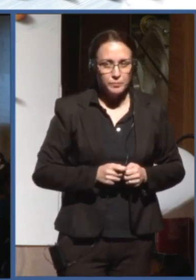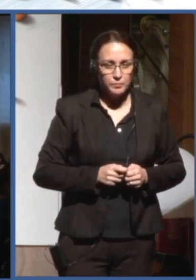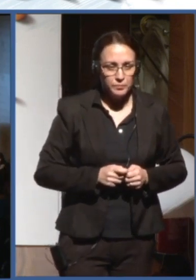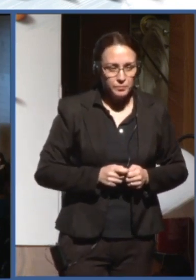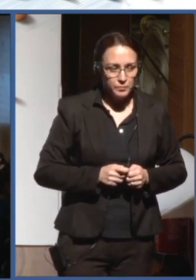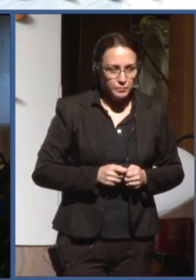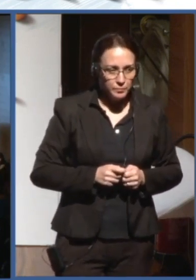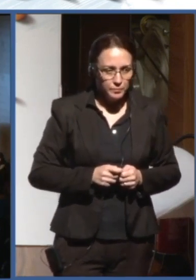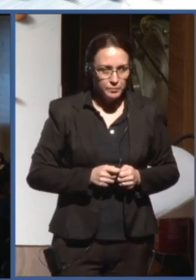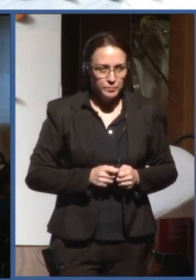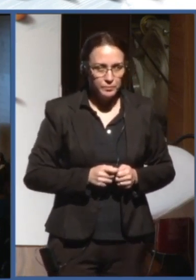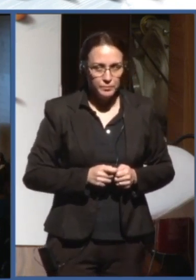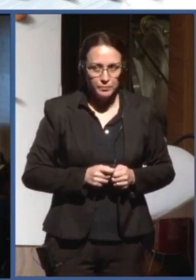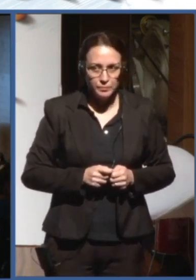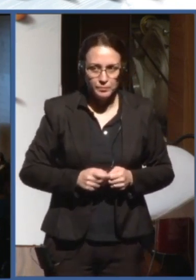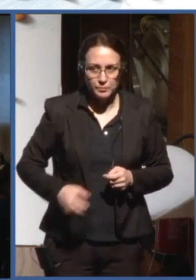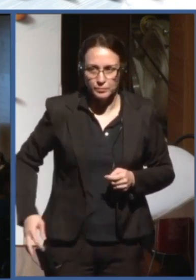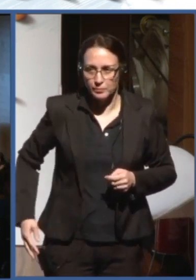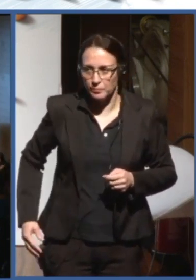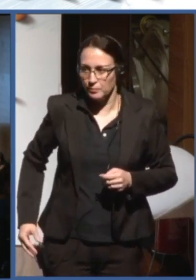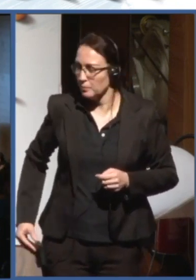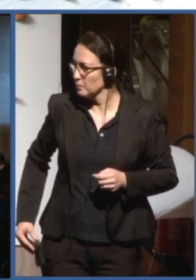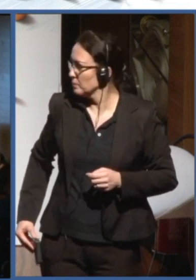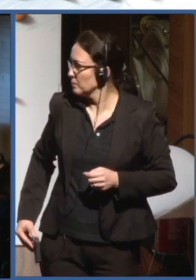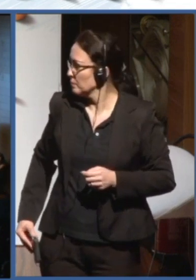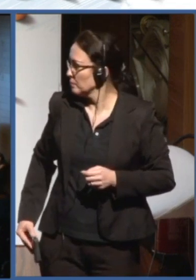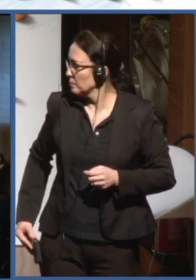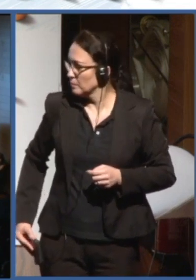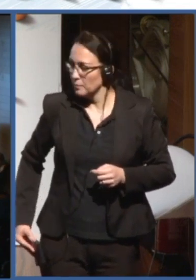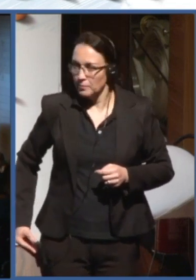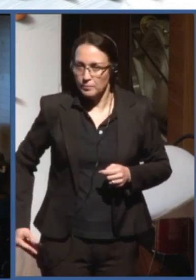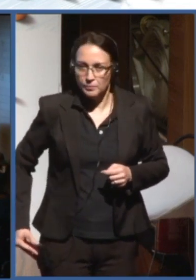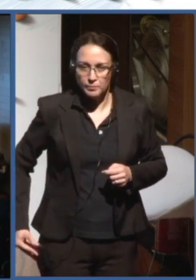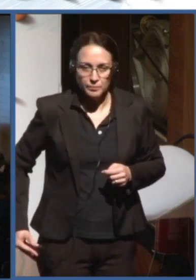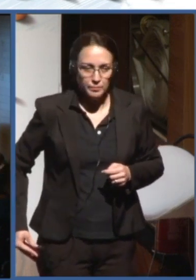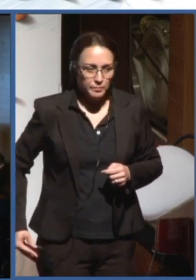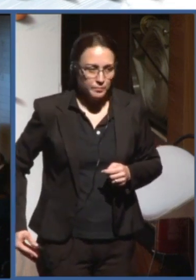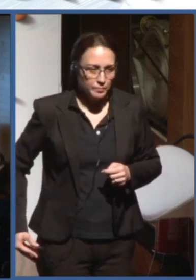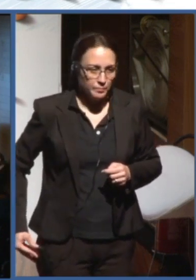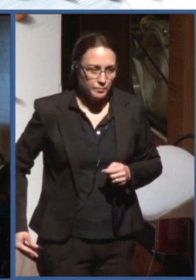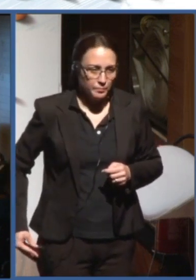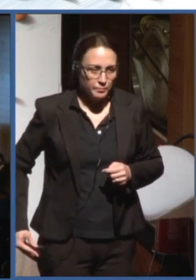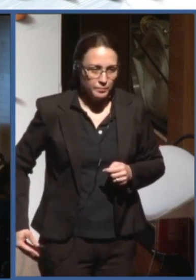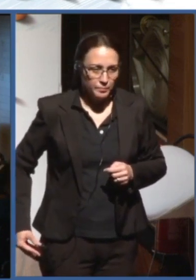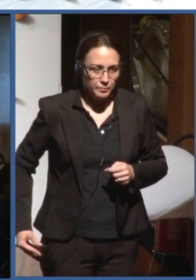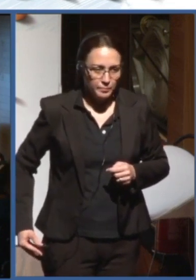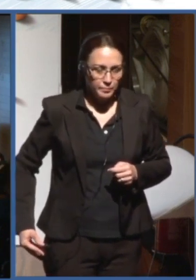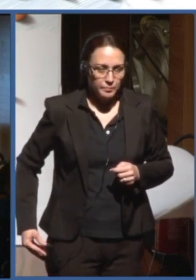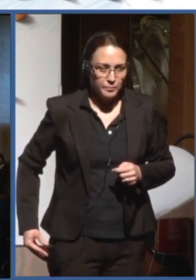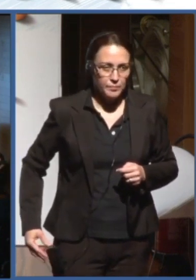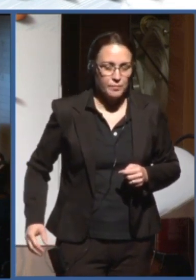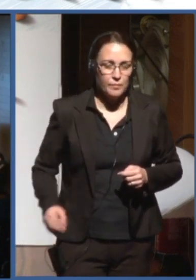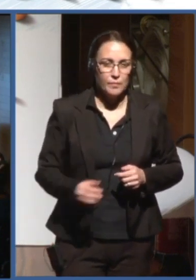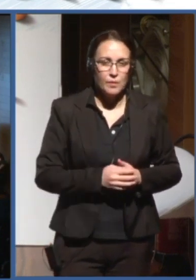I will speak in Portuguese for you in relation to the forum that you have mentioned.